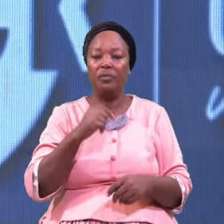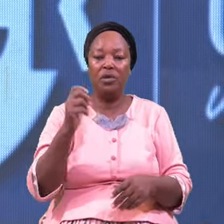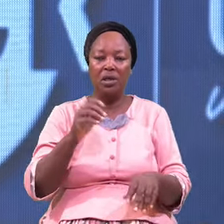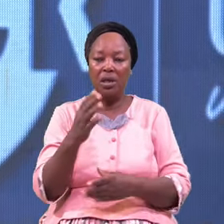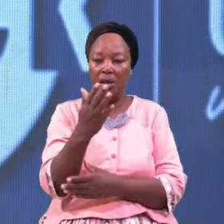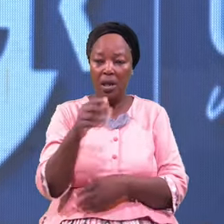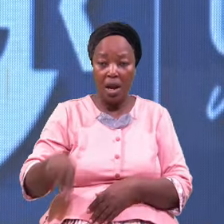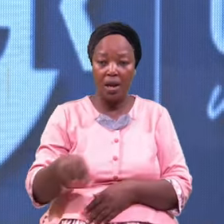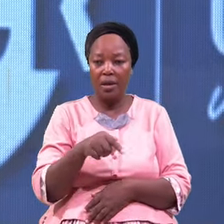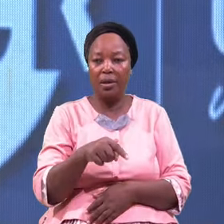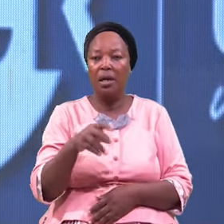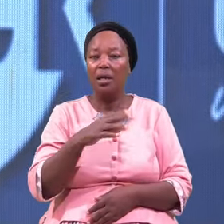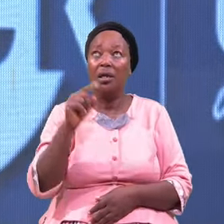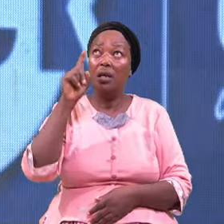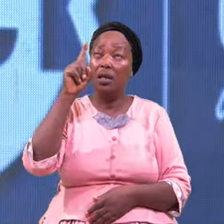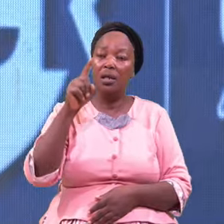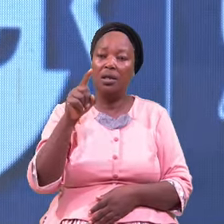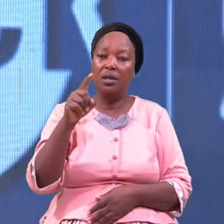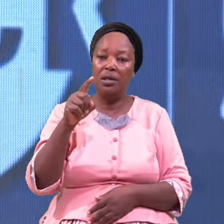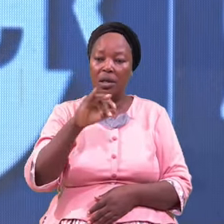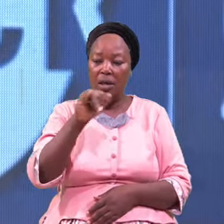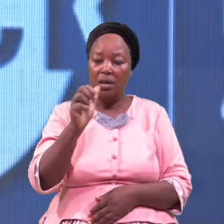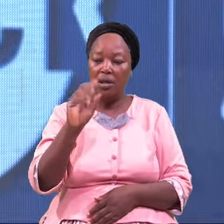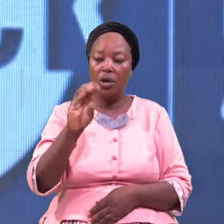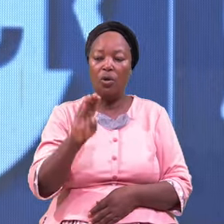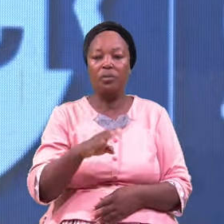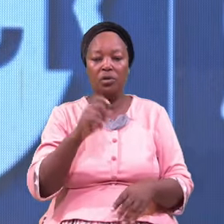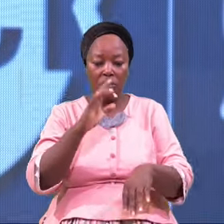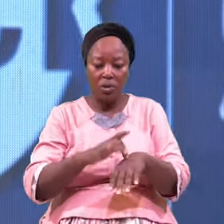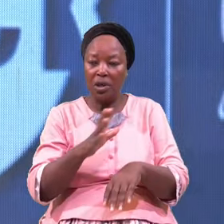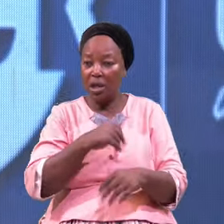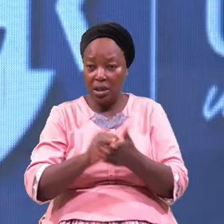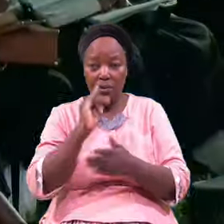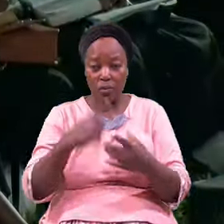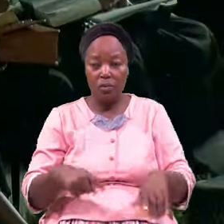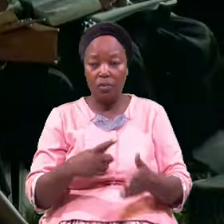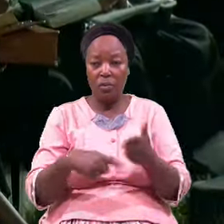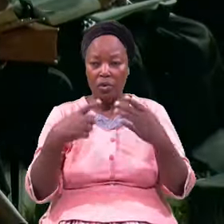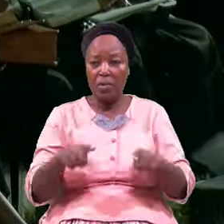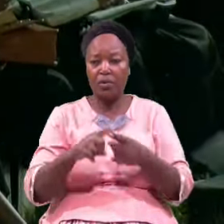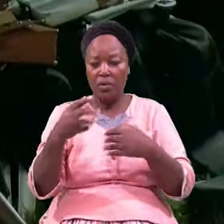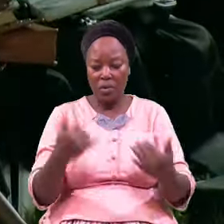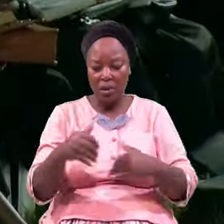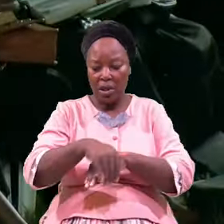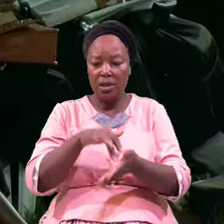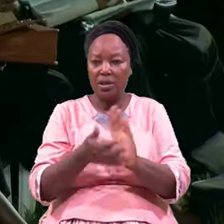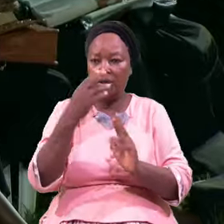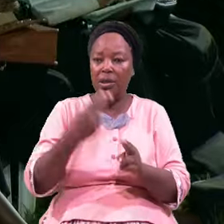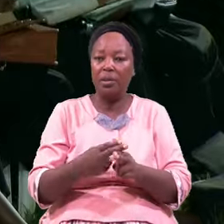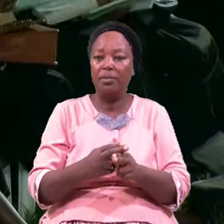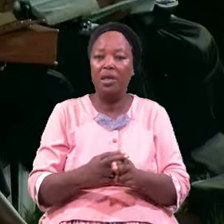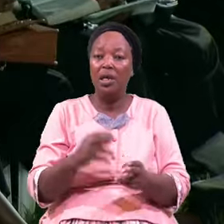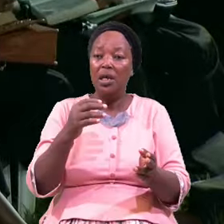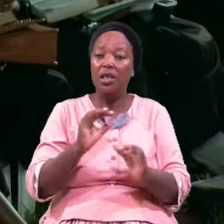He touched That's what will happen to you tonight It will